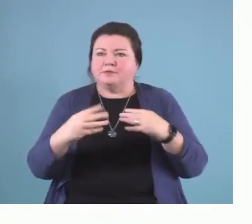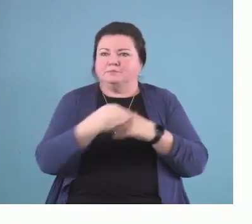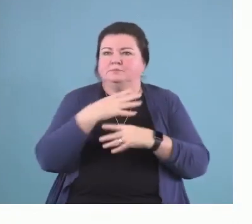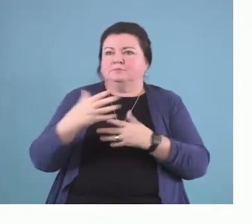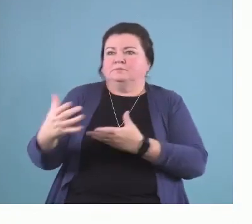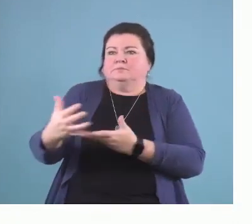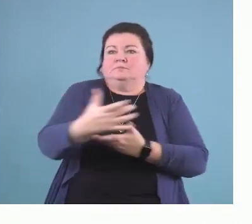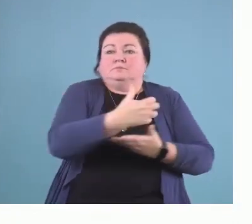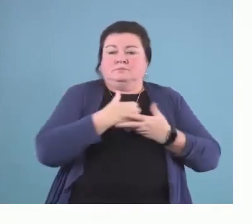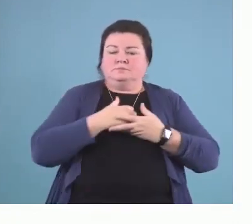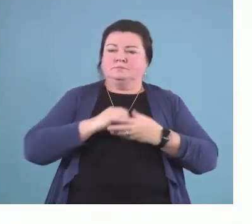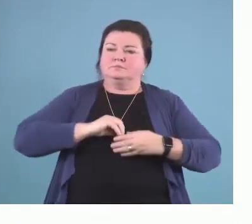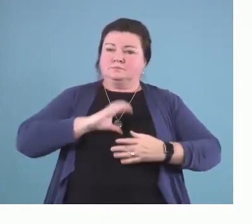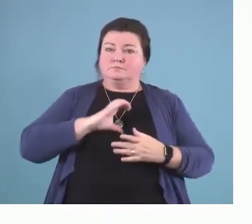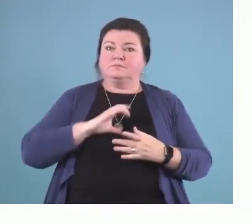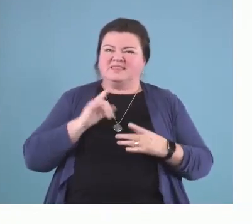we want for our kids.